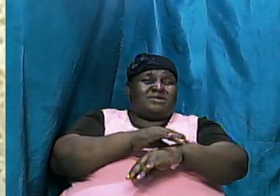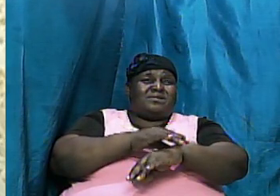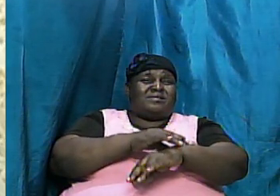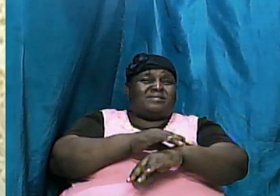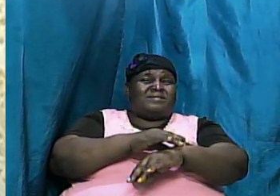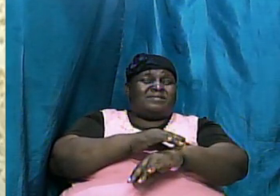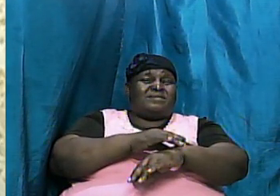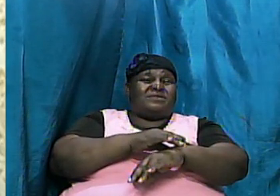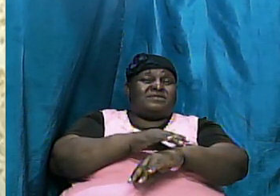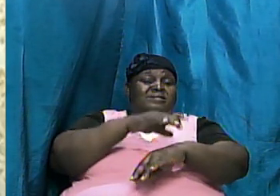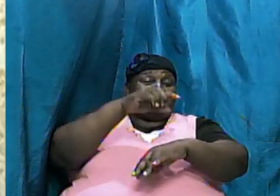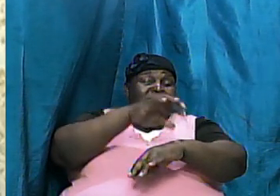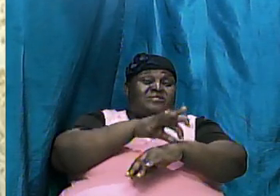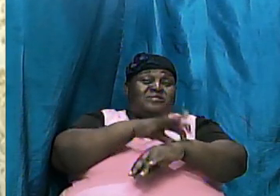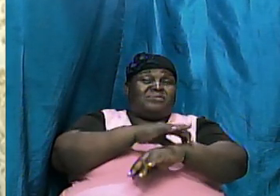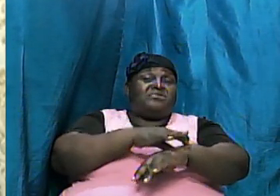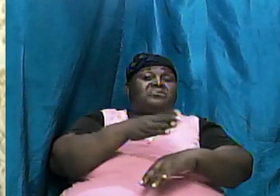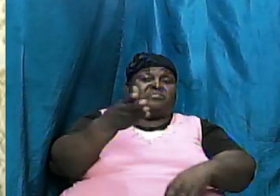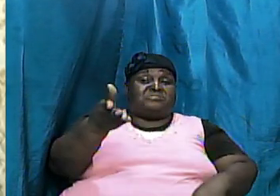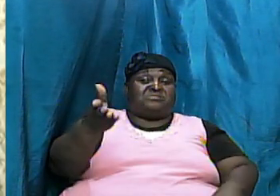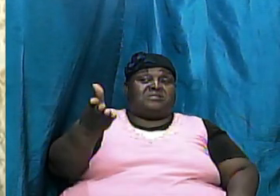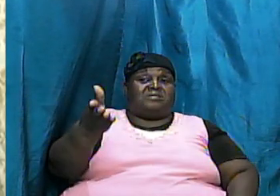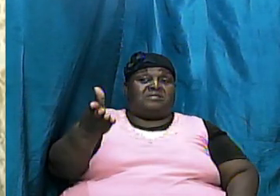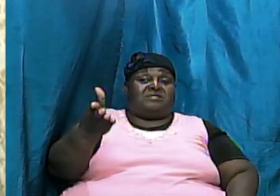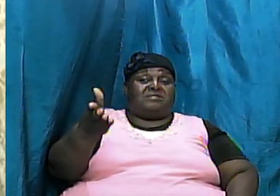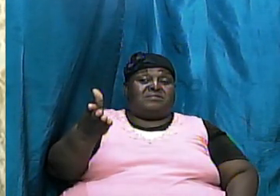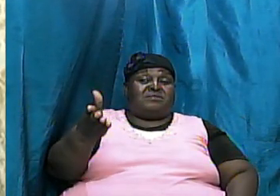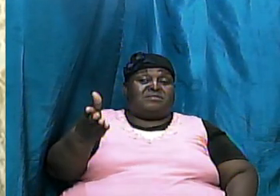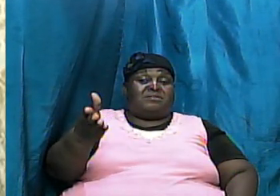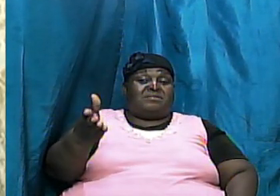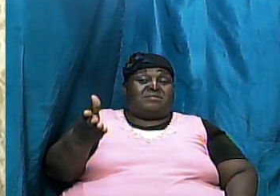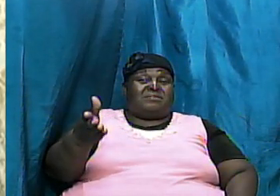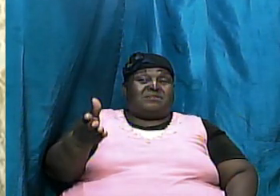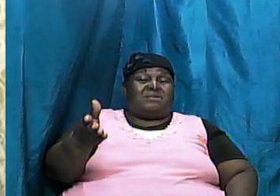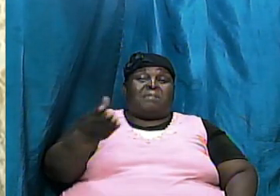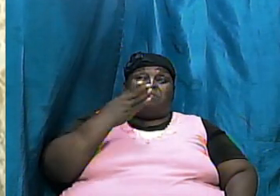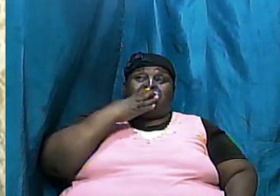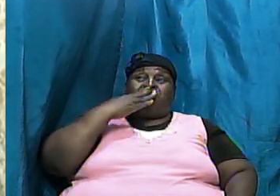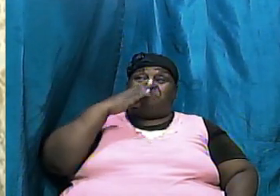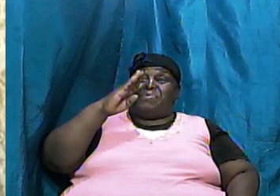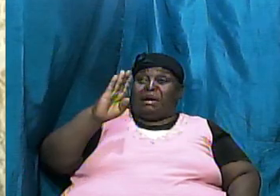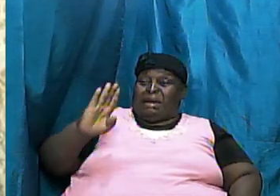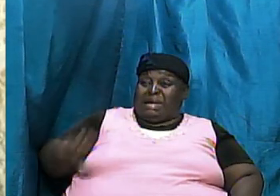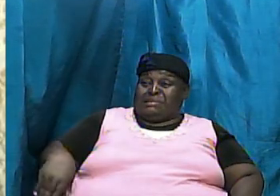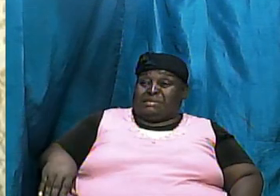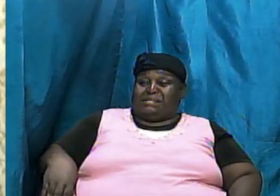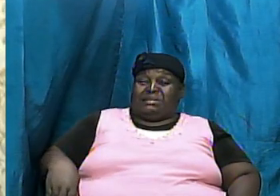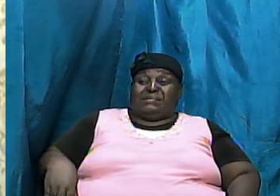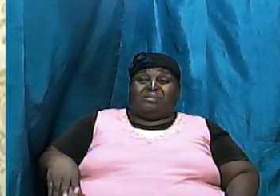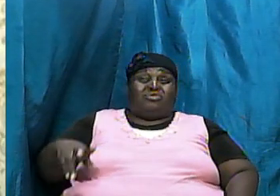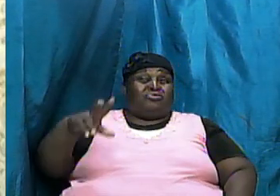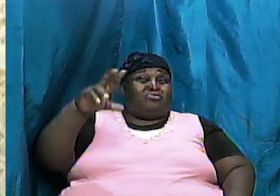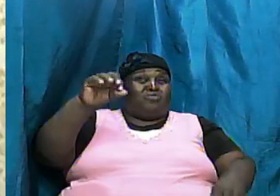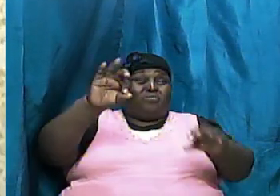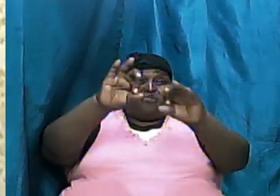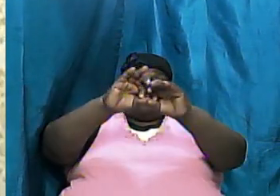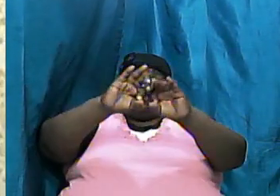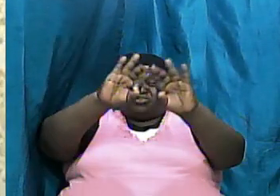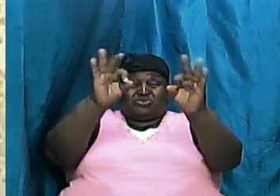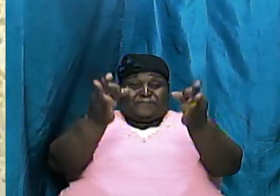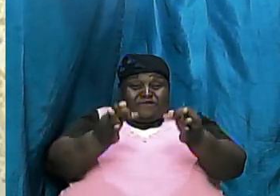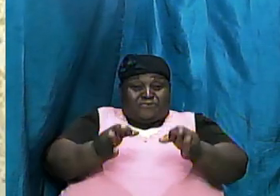is saying that the earth was there but it was in a chaotic state it was without form it was void